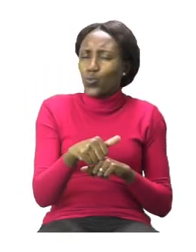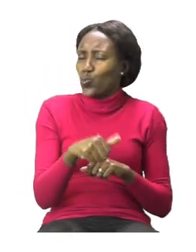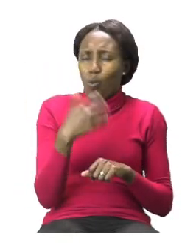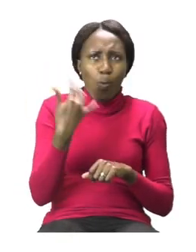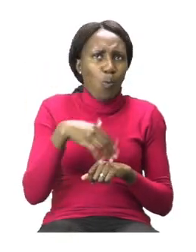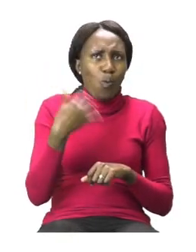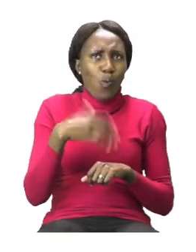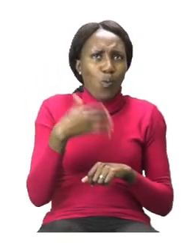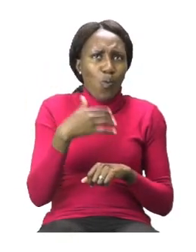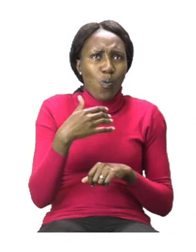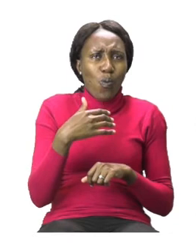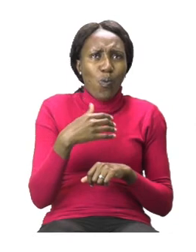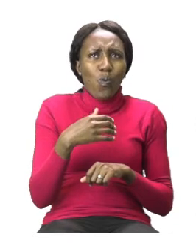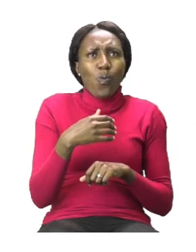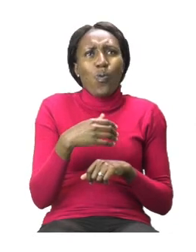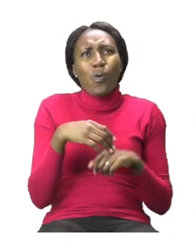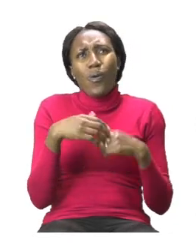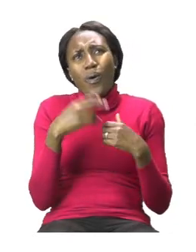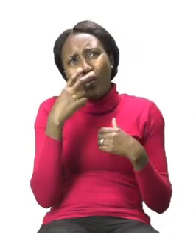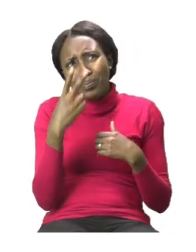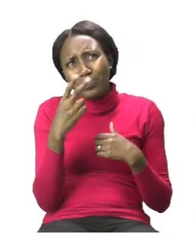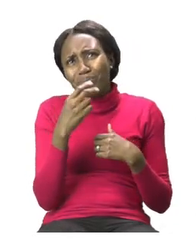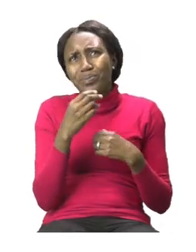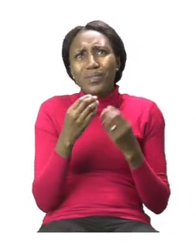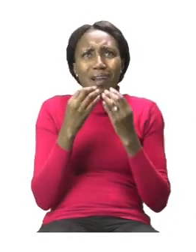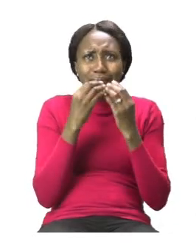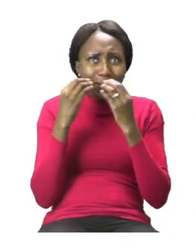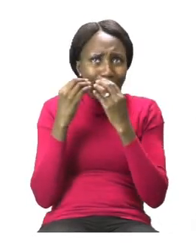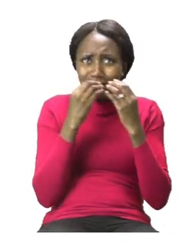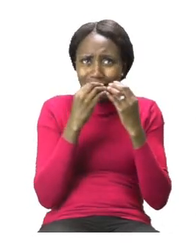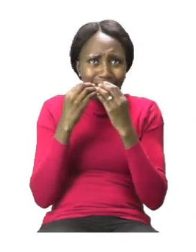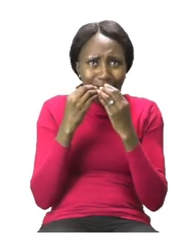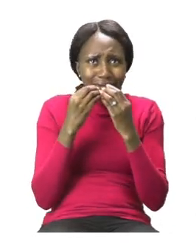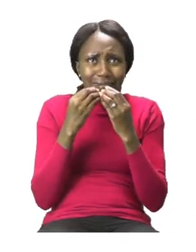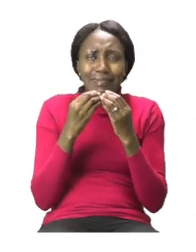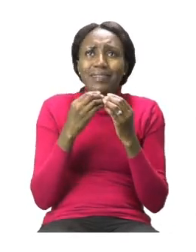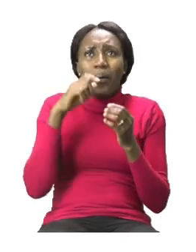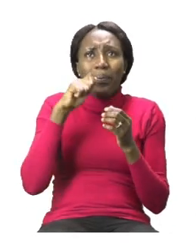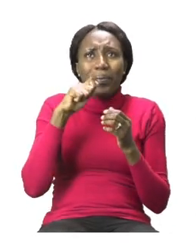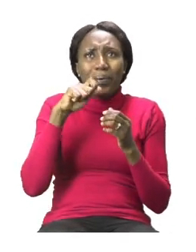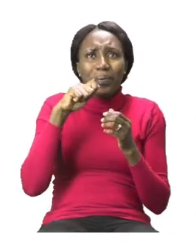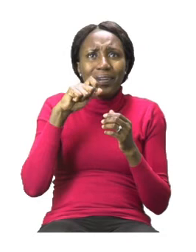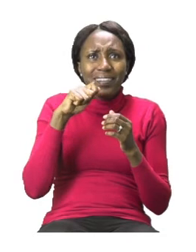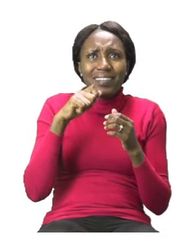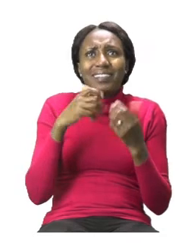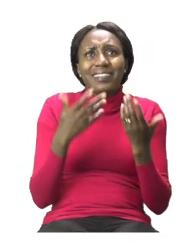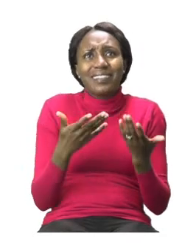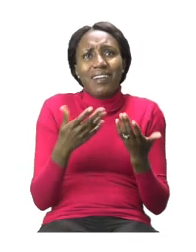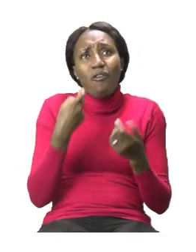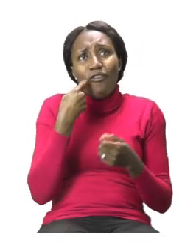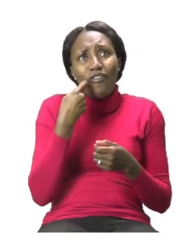I can see popcorn and watermelon. I can see a tomato and even a fish.